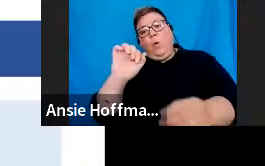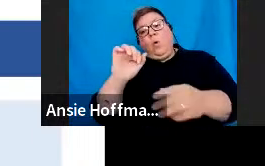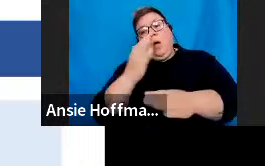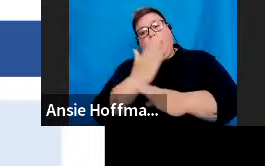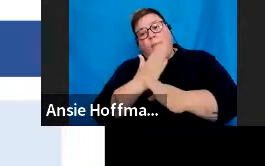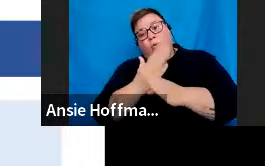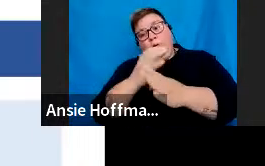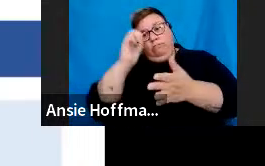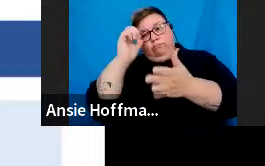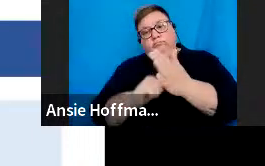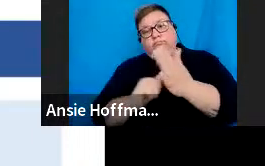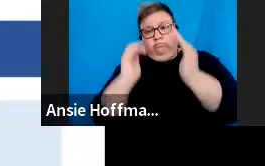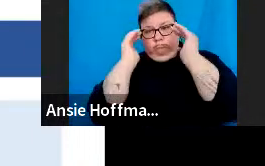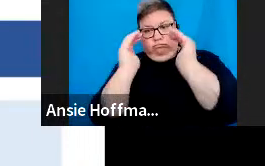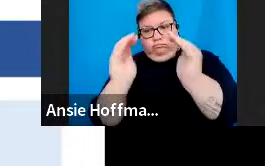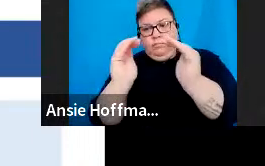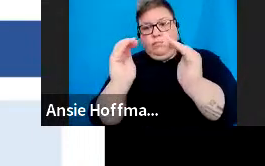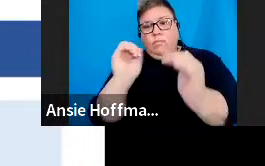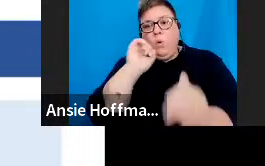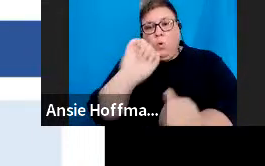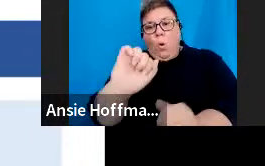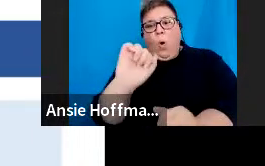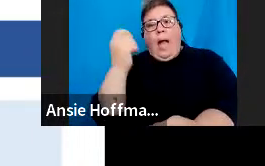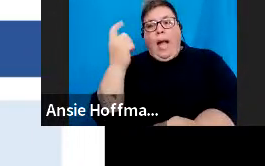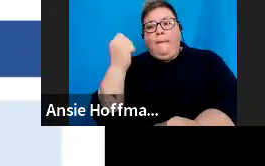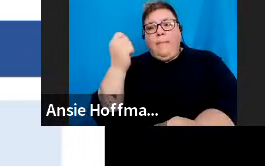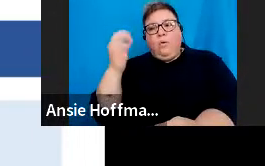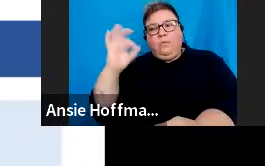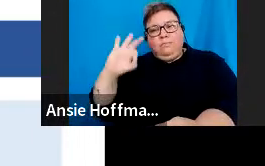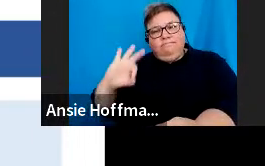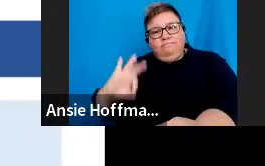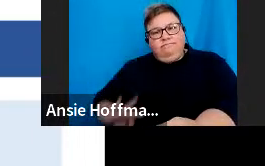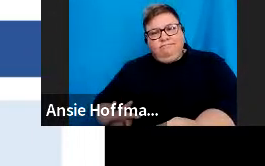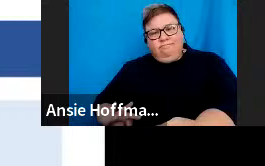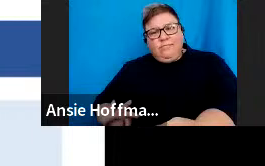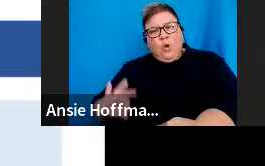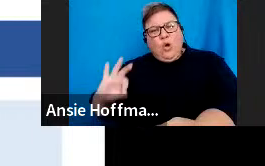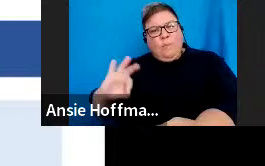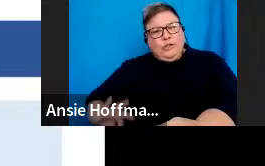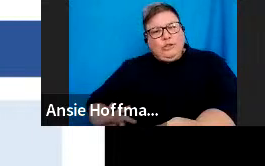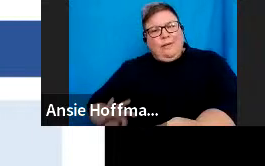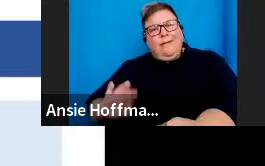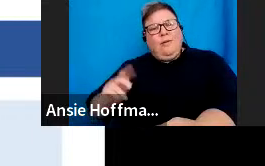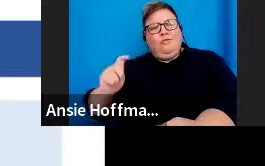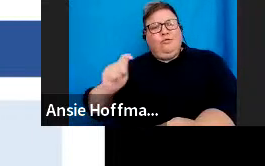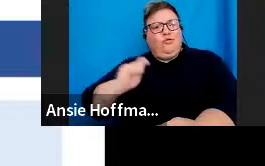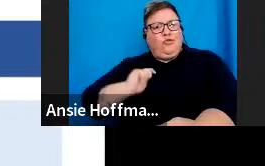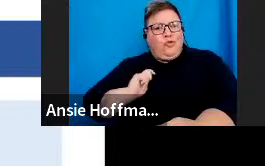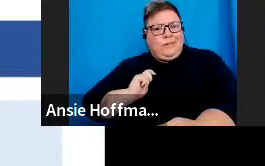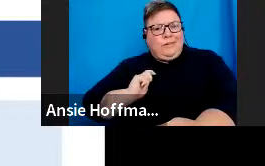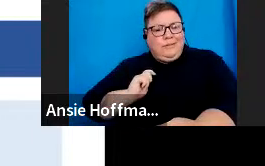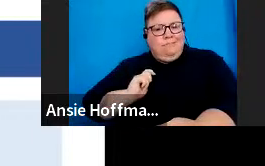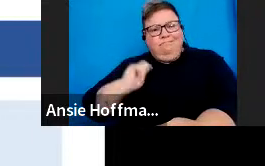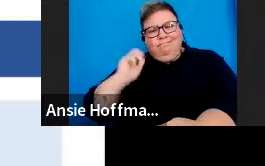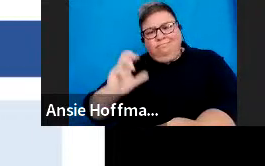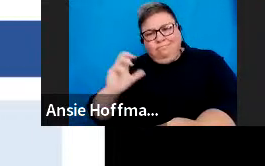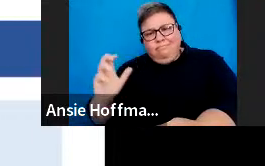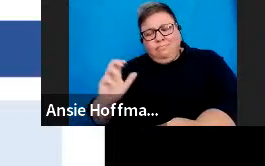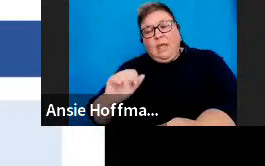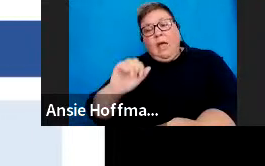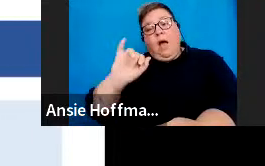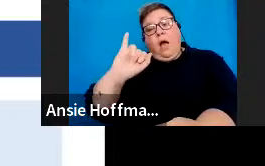percentage, again, your commission agents, your personal service companies or trusts. Your IRP3B,